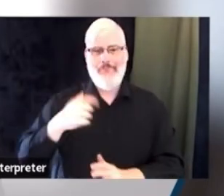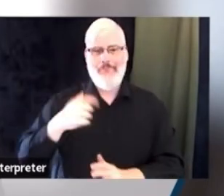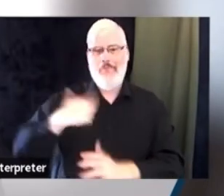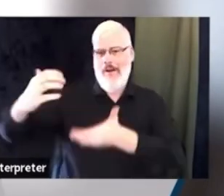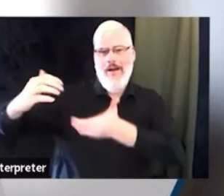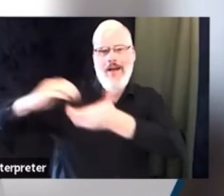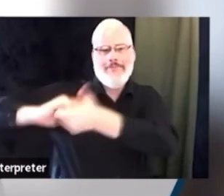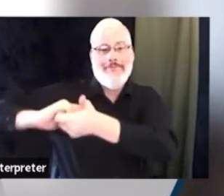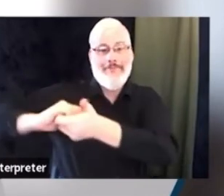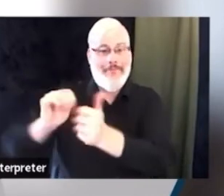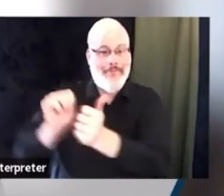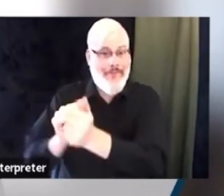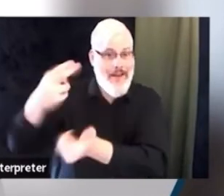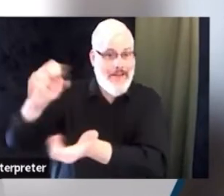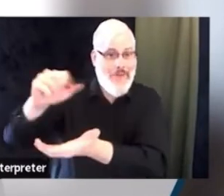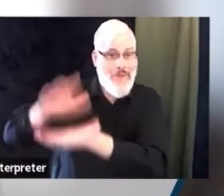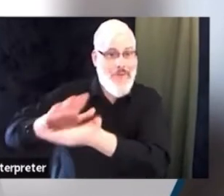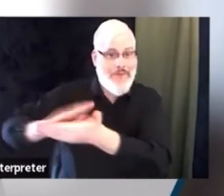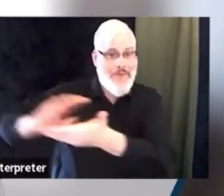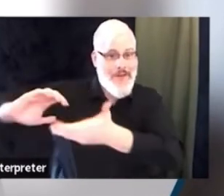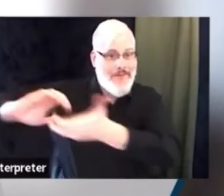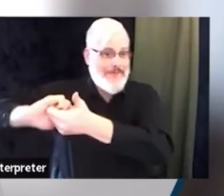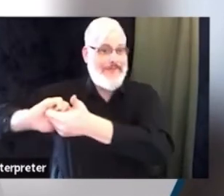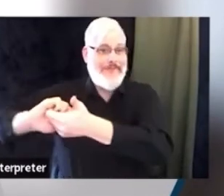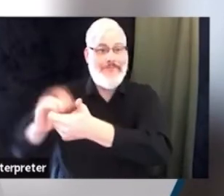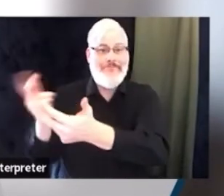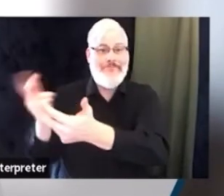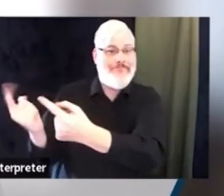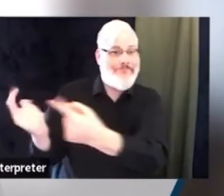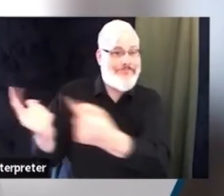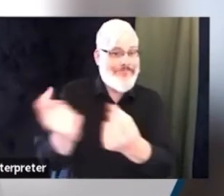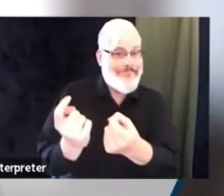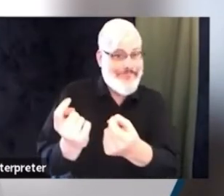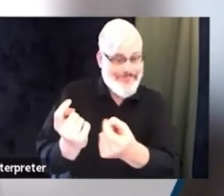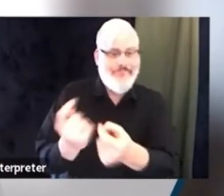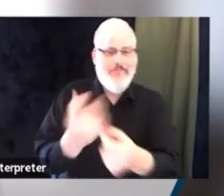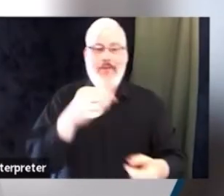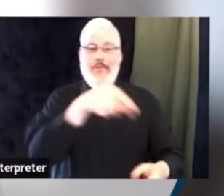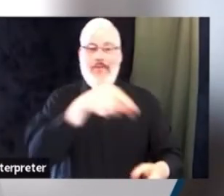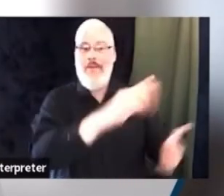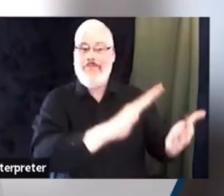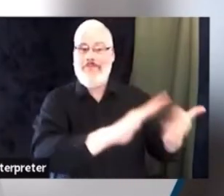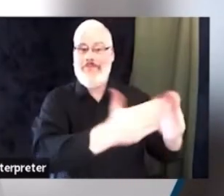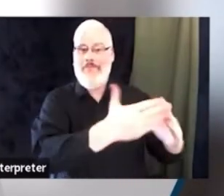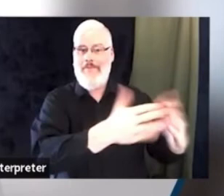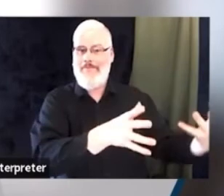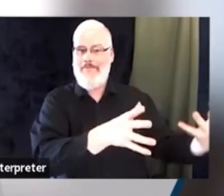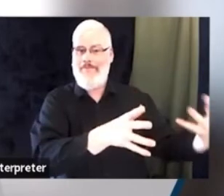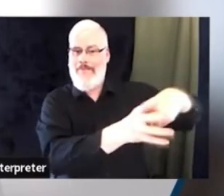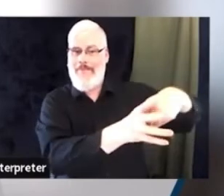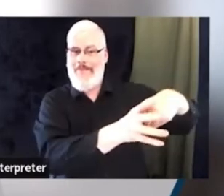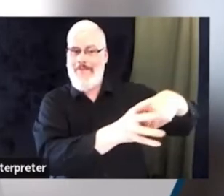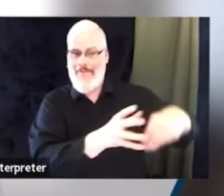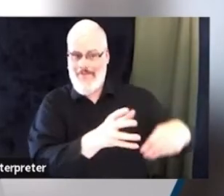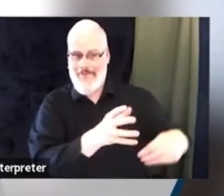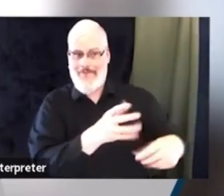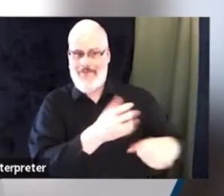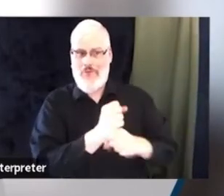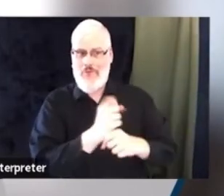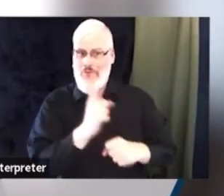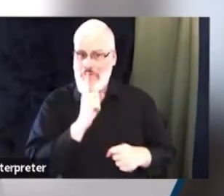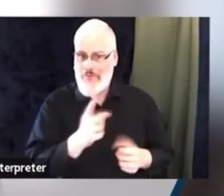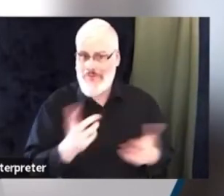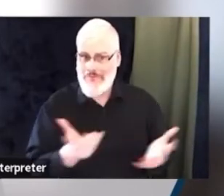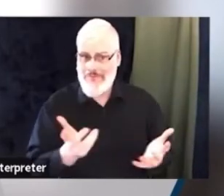engagement. I'd like to see us work on assuring that we have a two-way series of communication. The door is